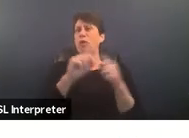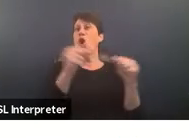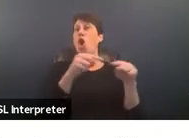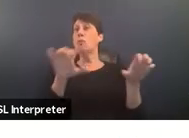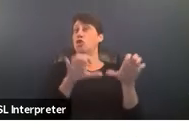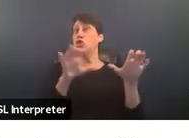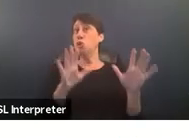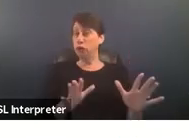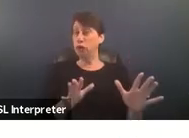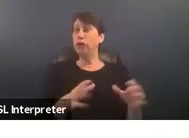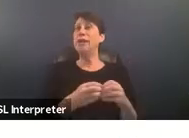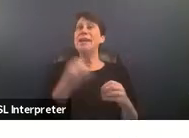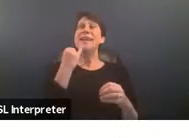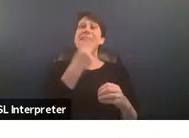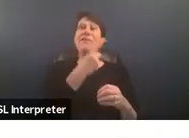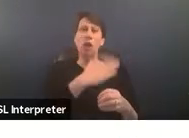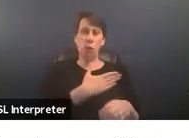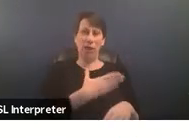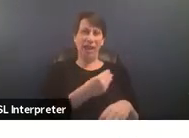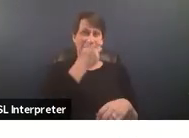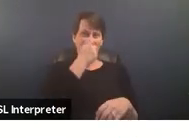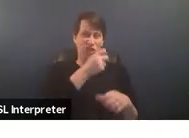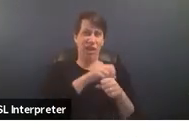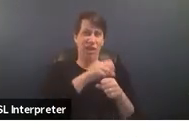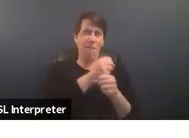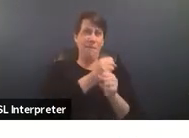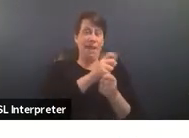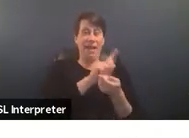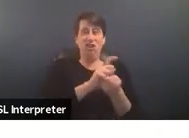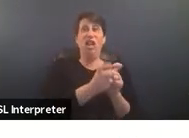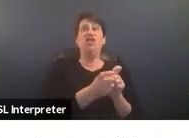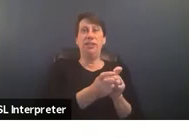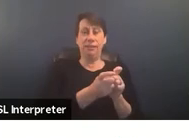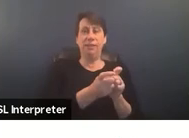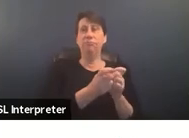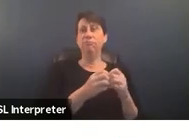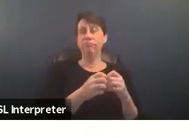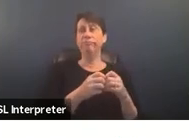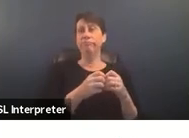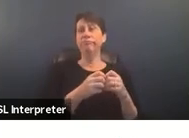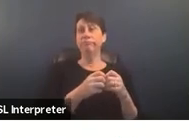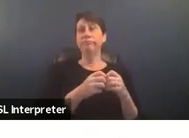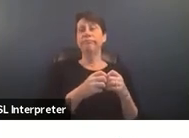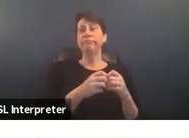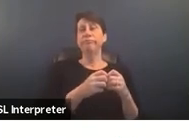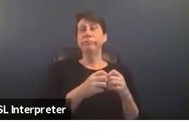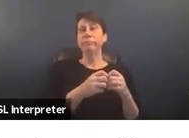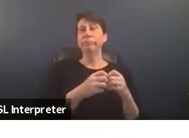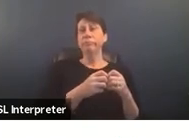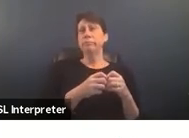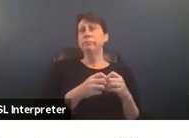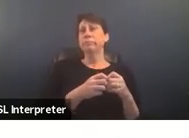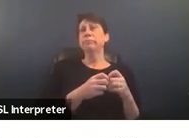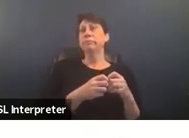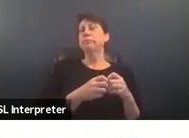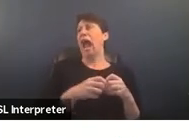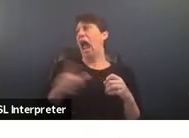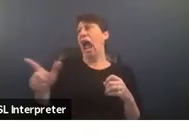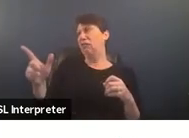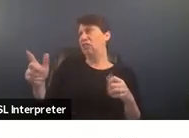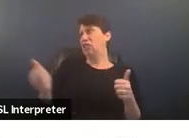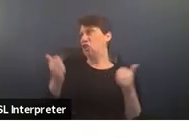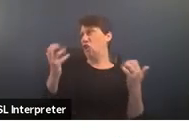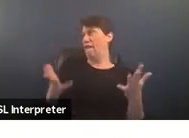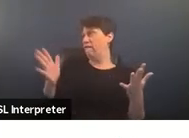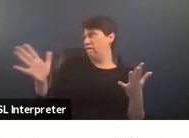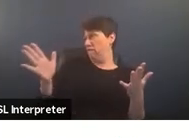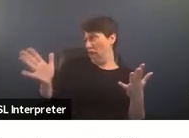if they are willing and interested in making shifts and changes and up to you know the survivors comfort and so